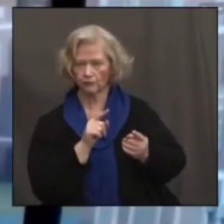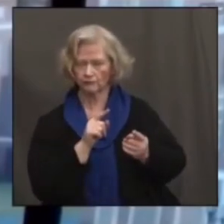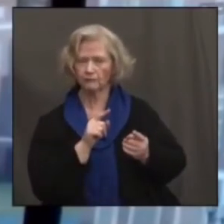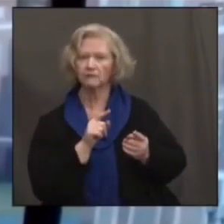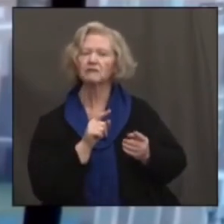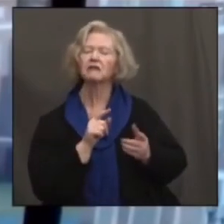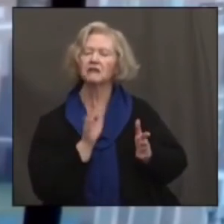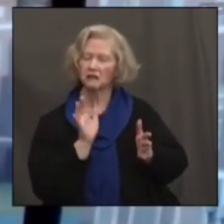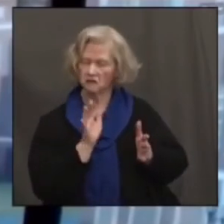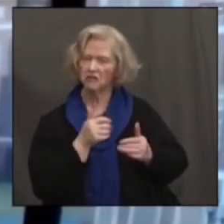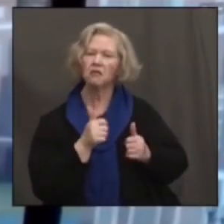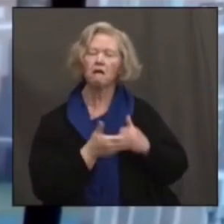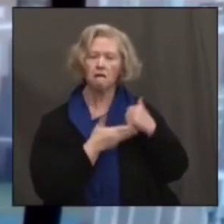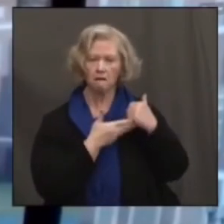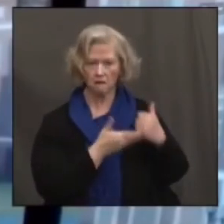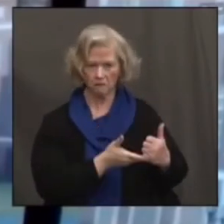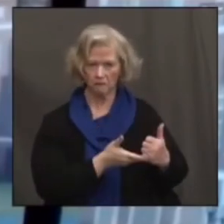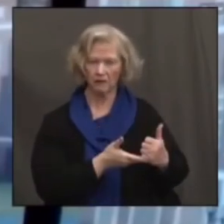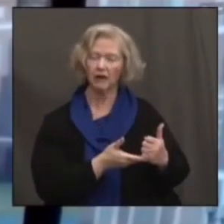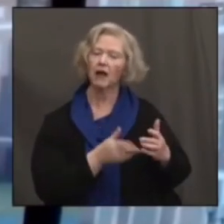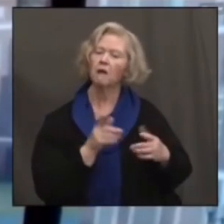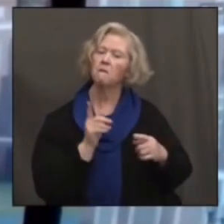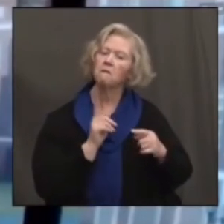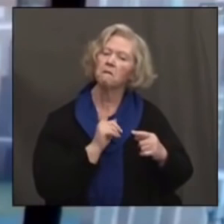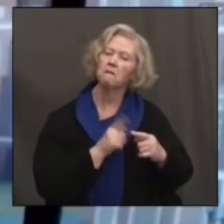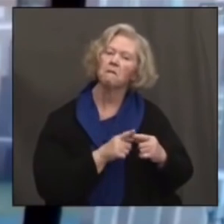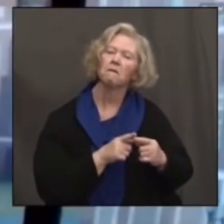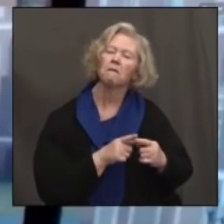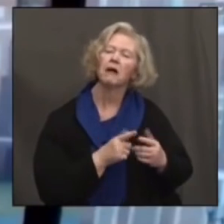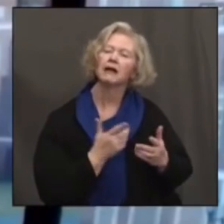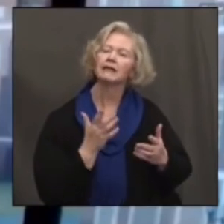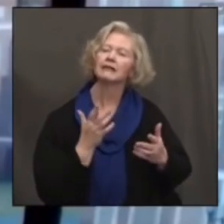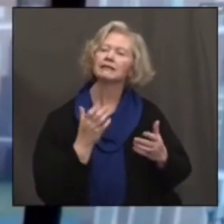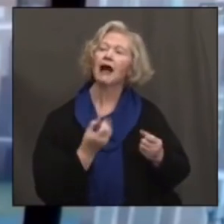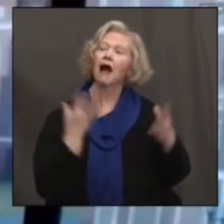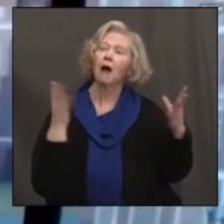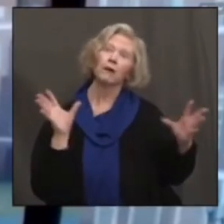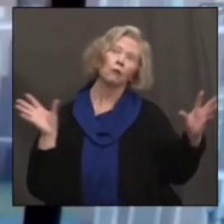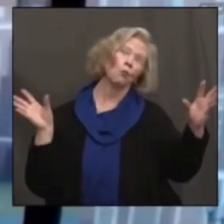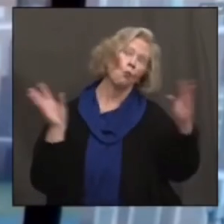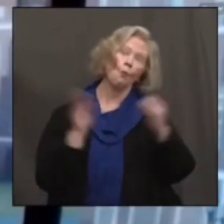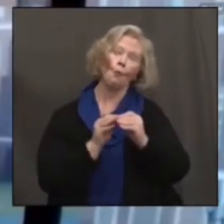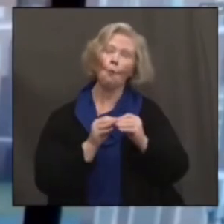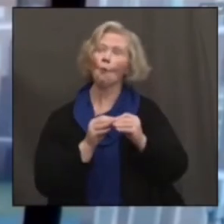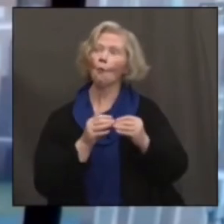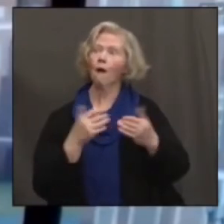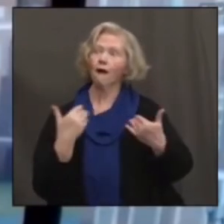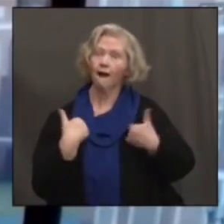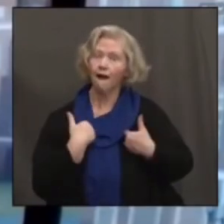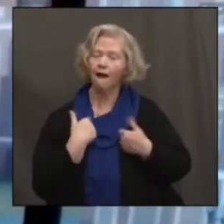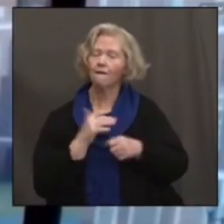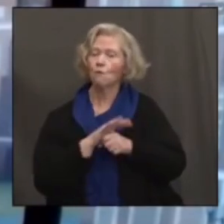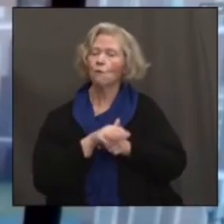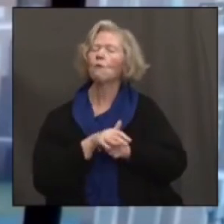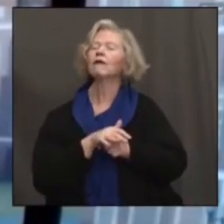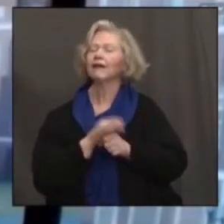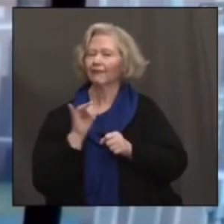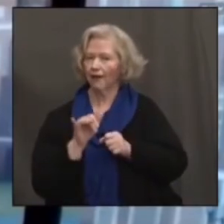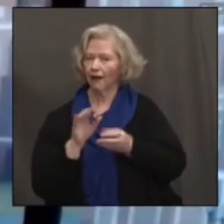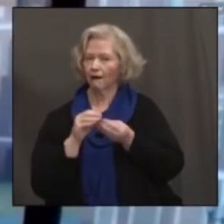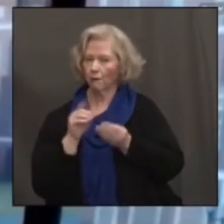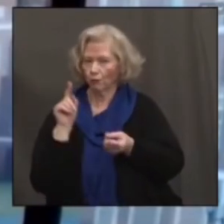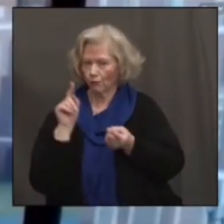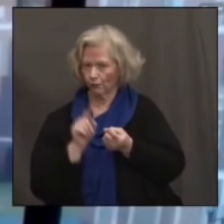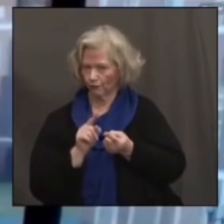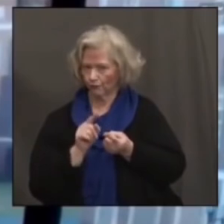We've also had decreases in the number of our cases. And so, you know,